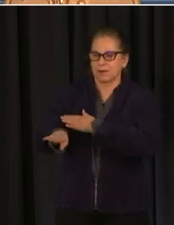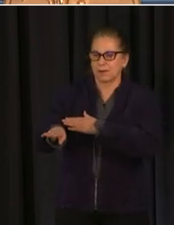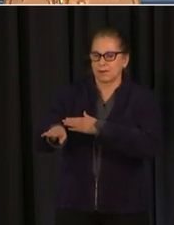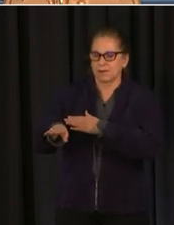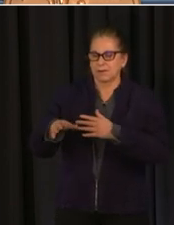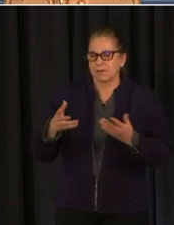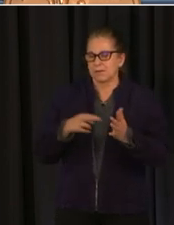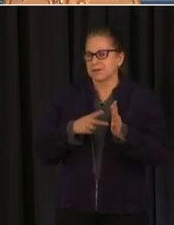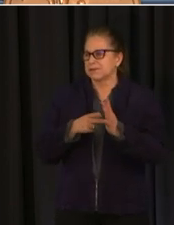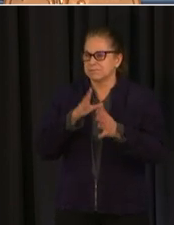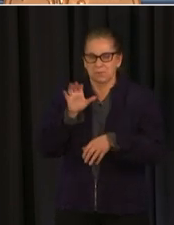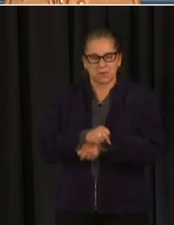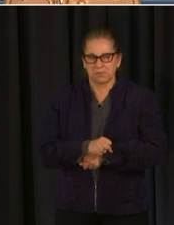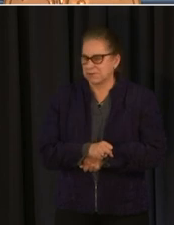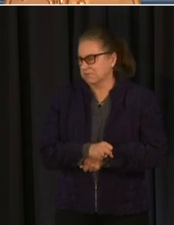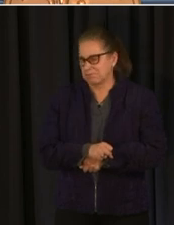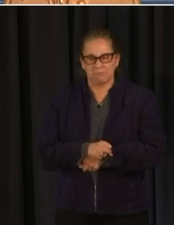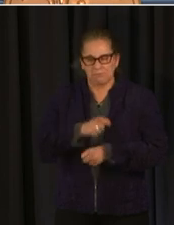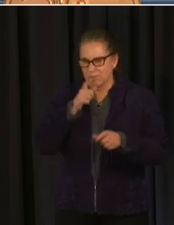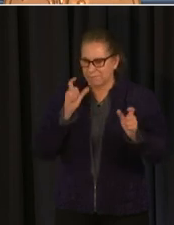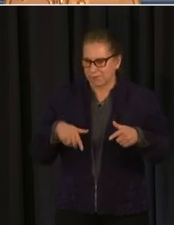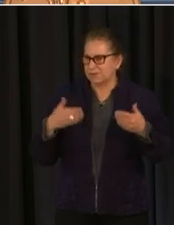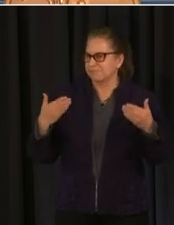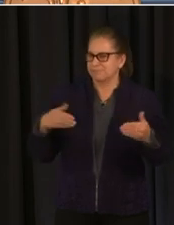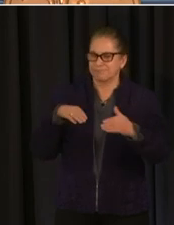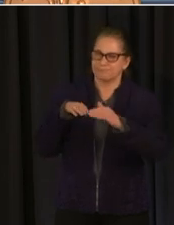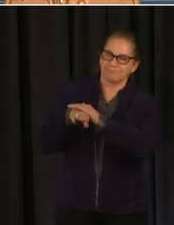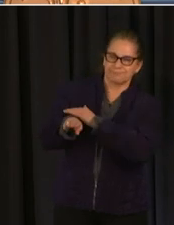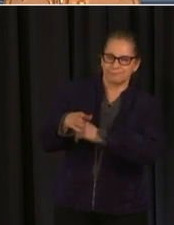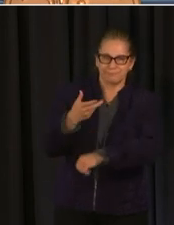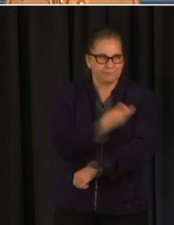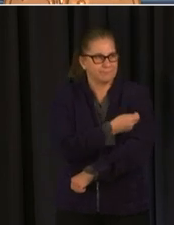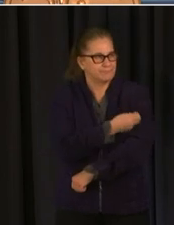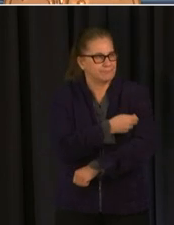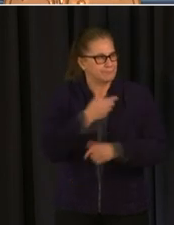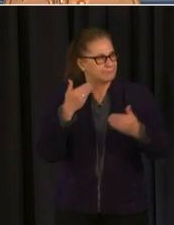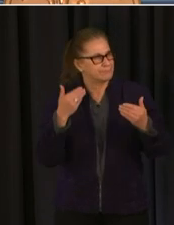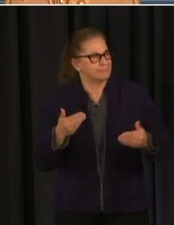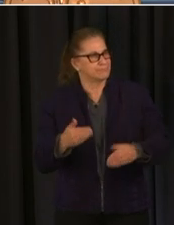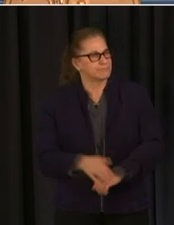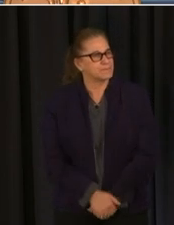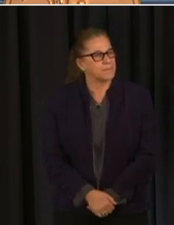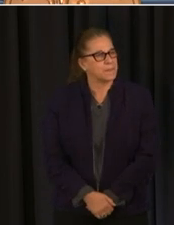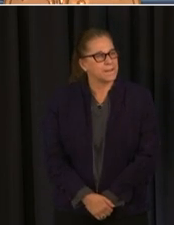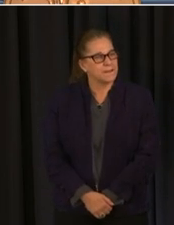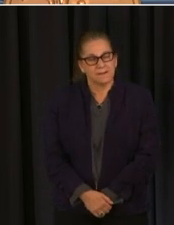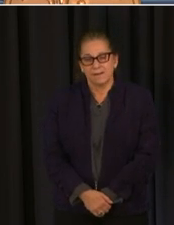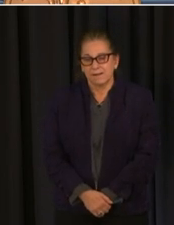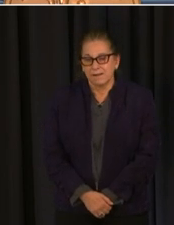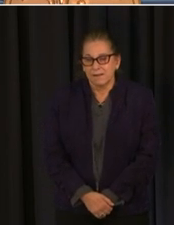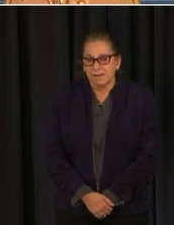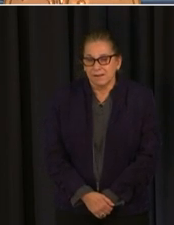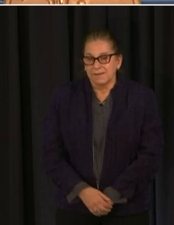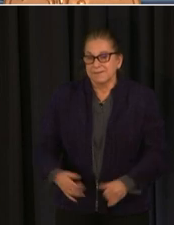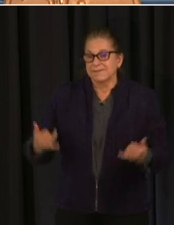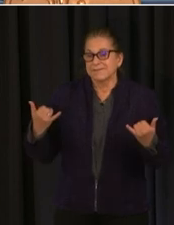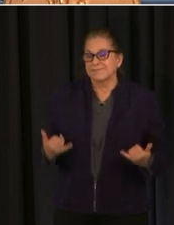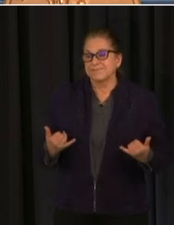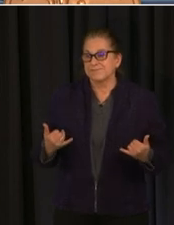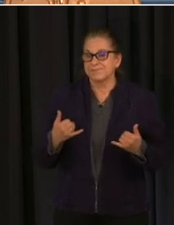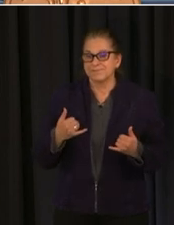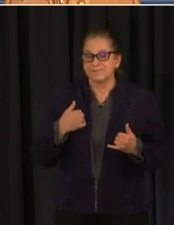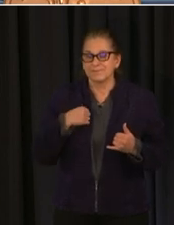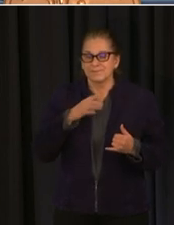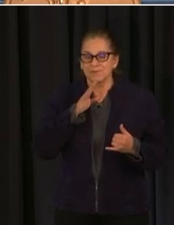to uh to our business community who stepped up with us to support get vaxxed for mom with